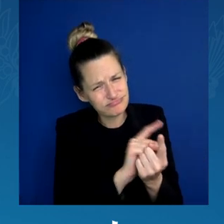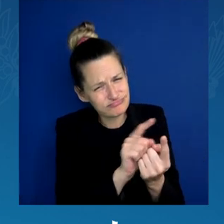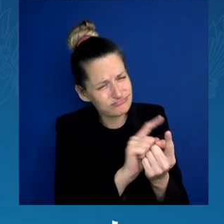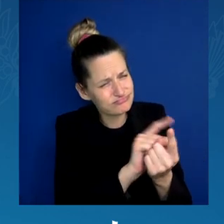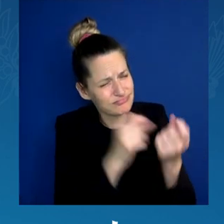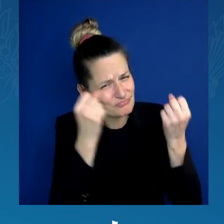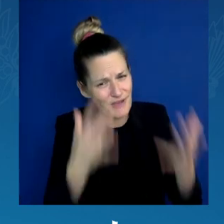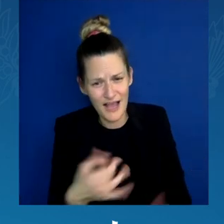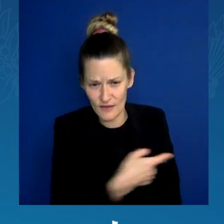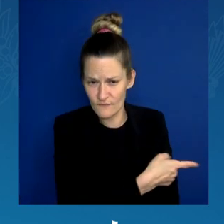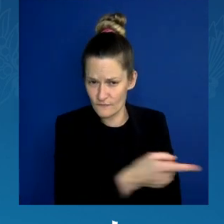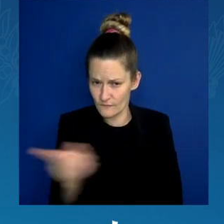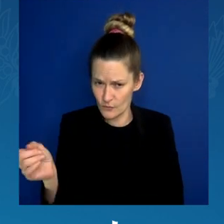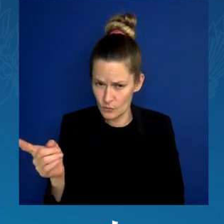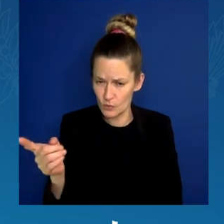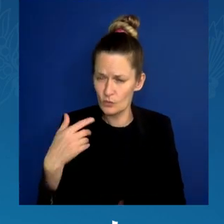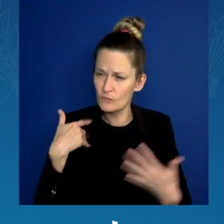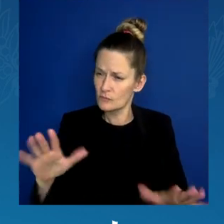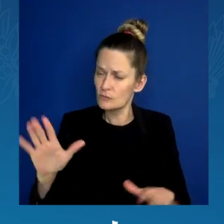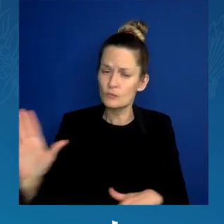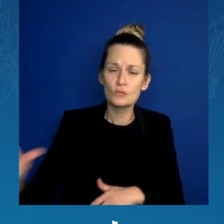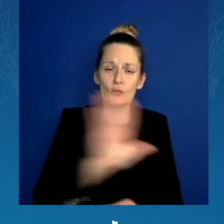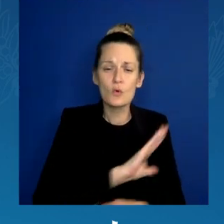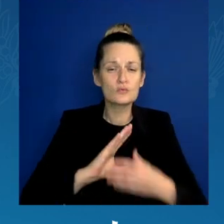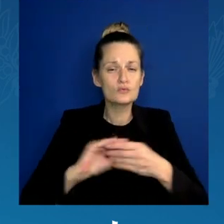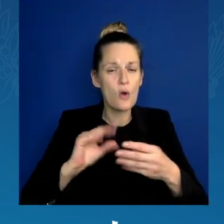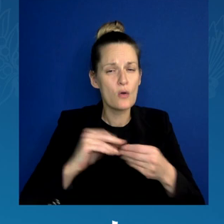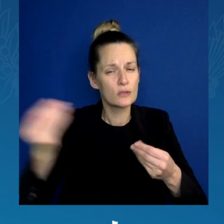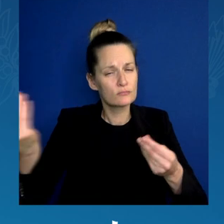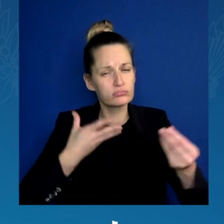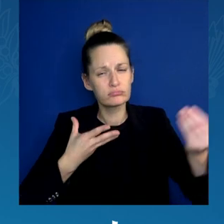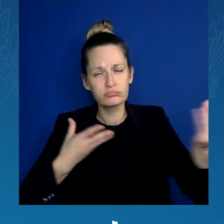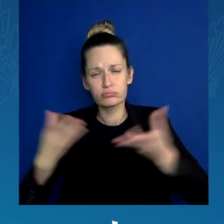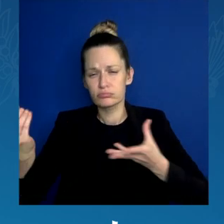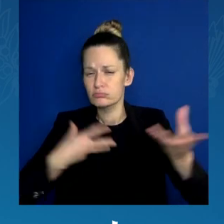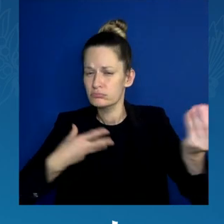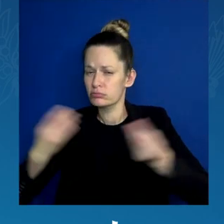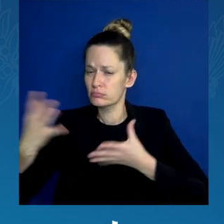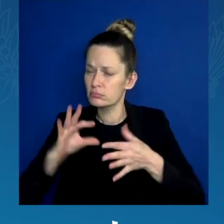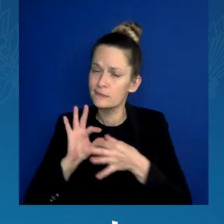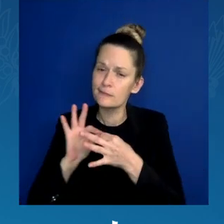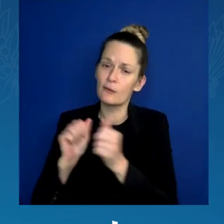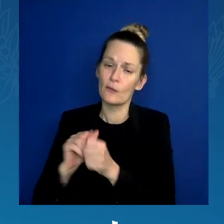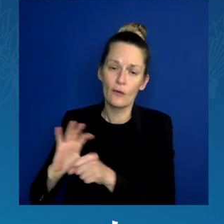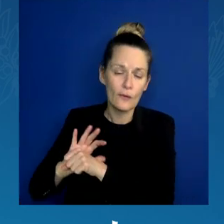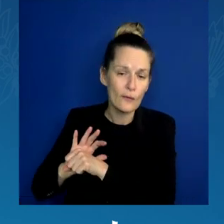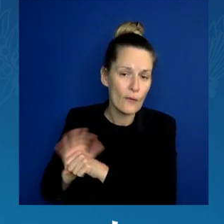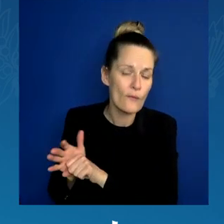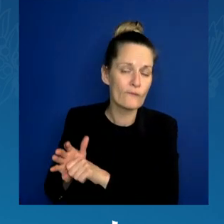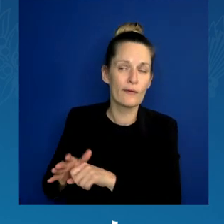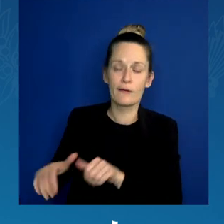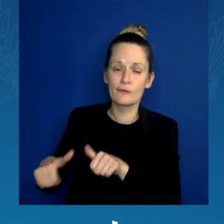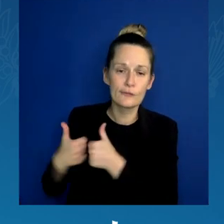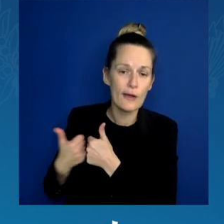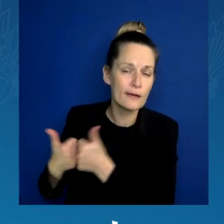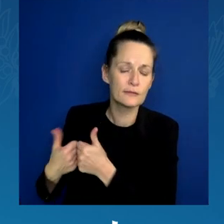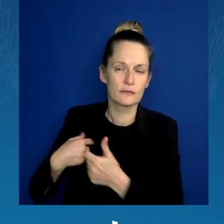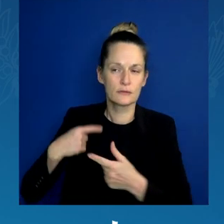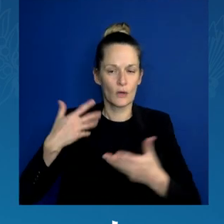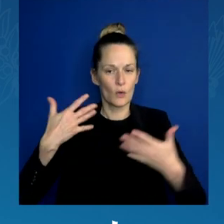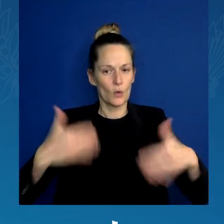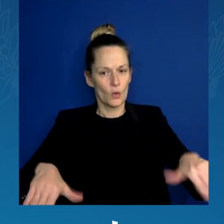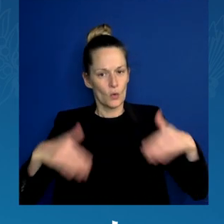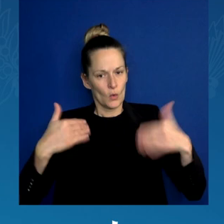pandemic. And in particular, one of the issues you are rightly demanding we address are the